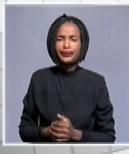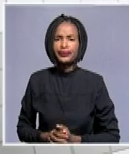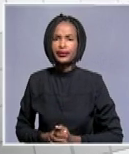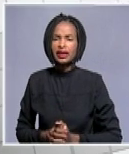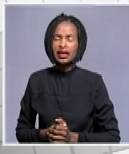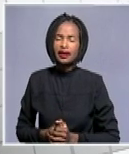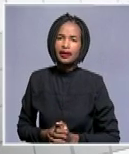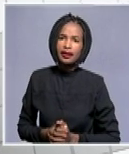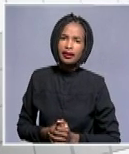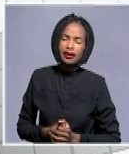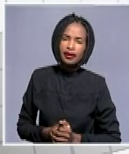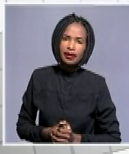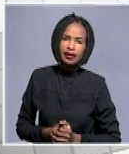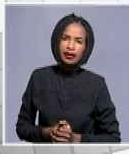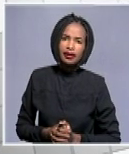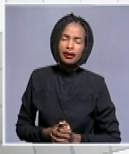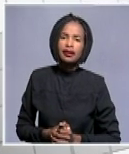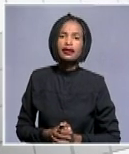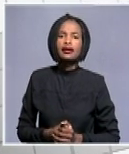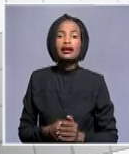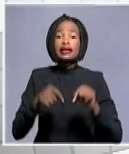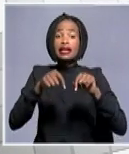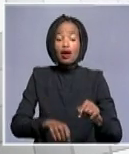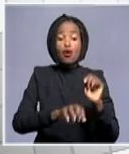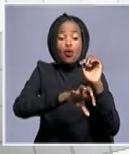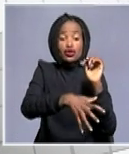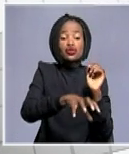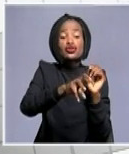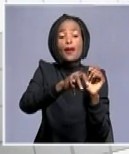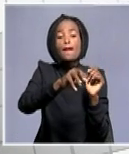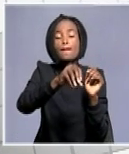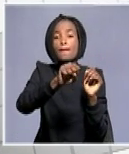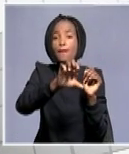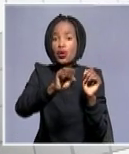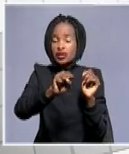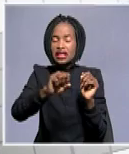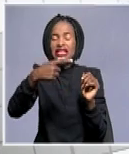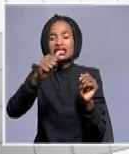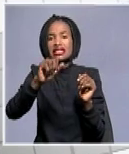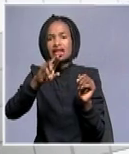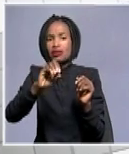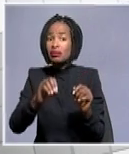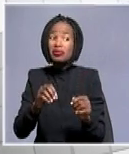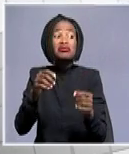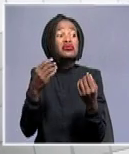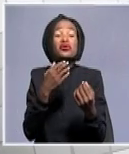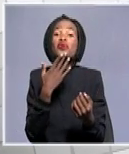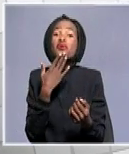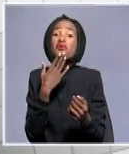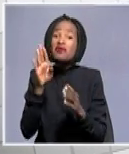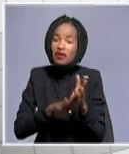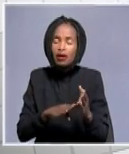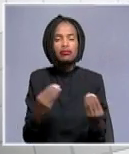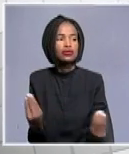outstanding thing at the constituent, Moses Barweb constituency, where the number of little kids, school kids, coming,